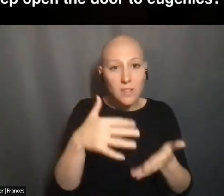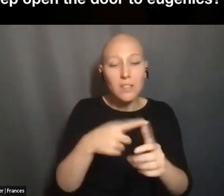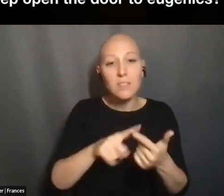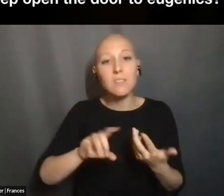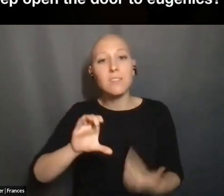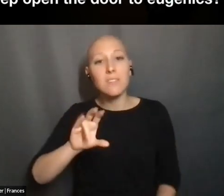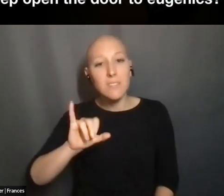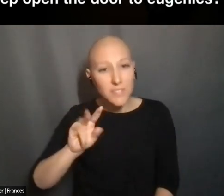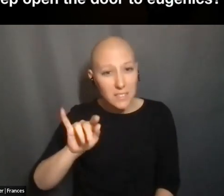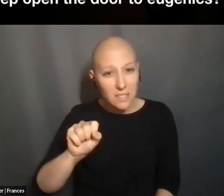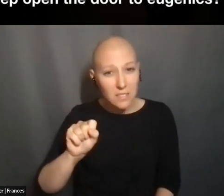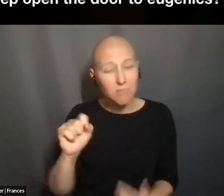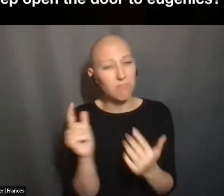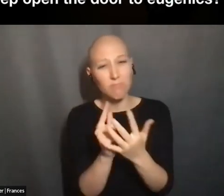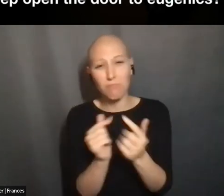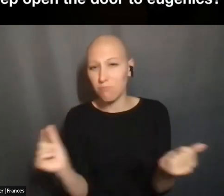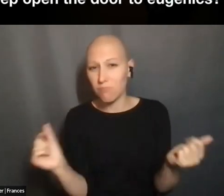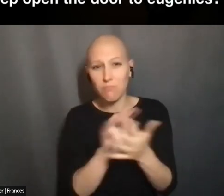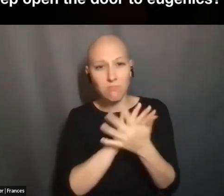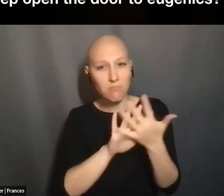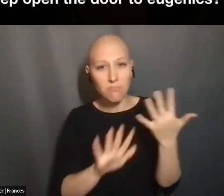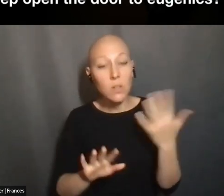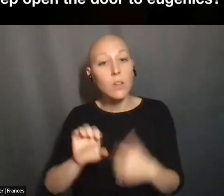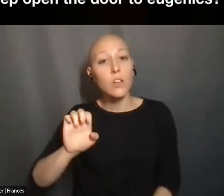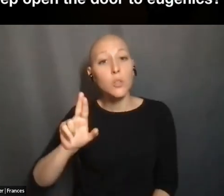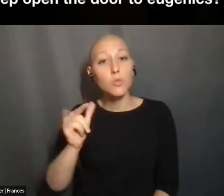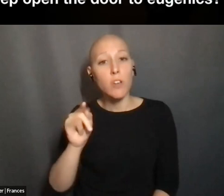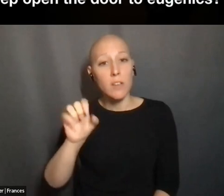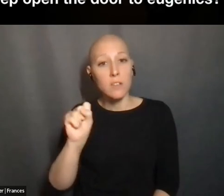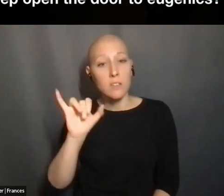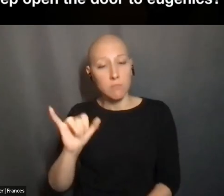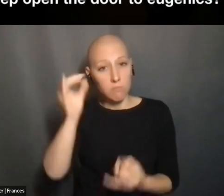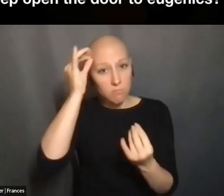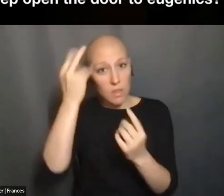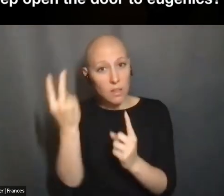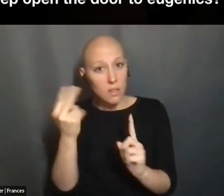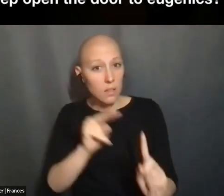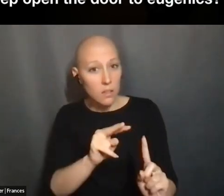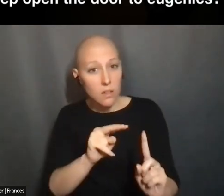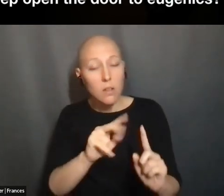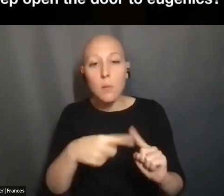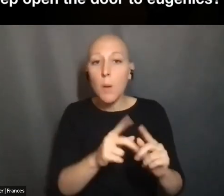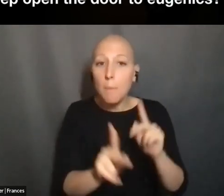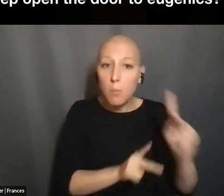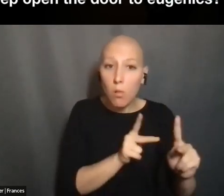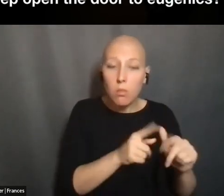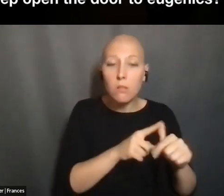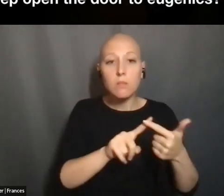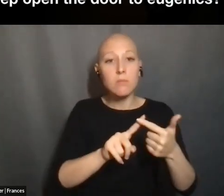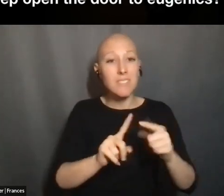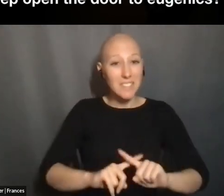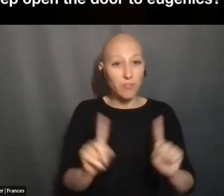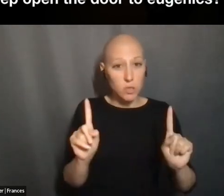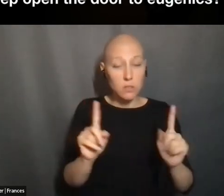EUGENICS, YOU KNOW, AS A WAY OF THINKING ABOUT PEOPLE AND ABOUT DIFFERENCE AND ABOUT ABILITY AND DISABILITY